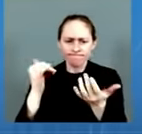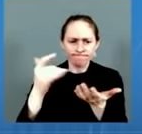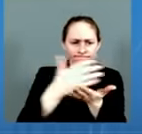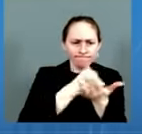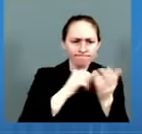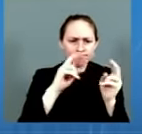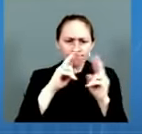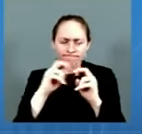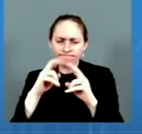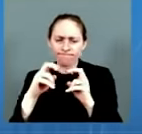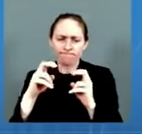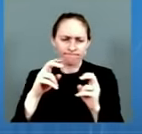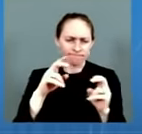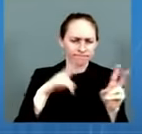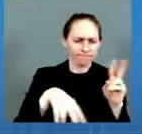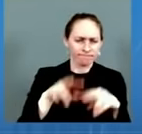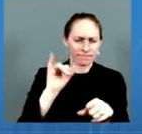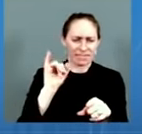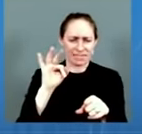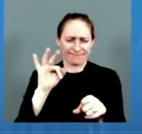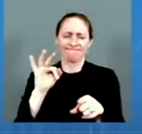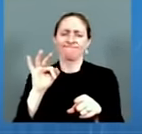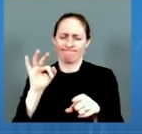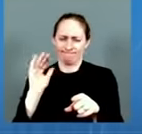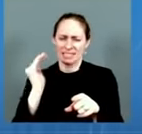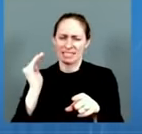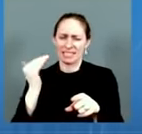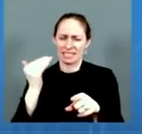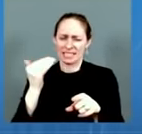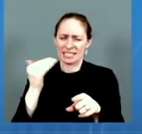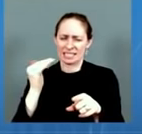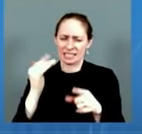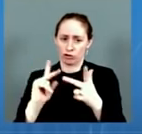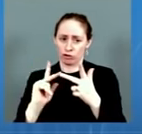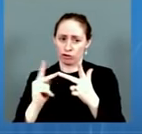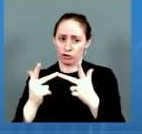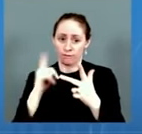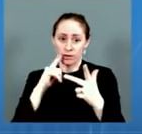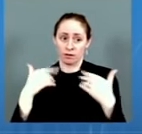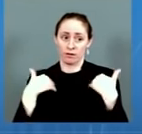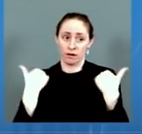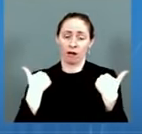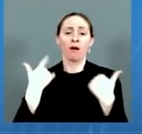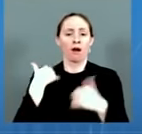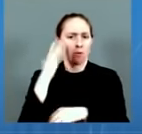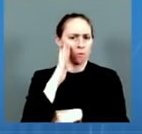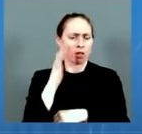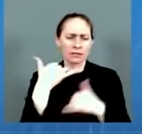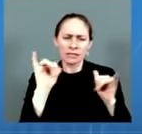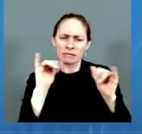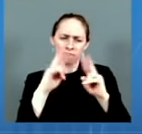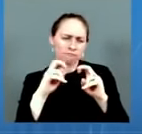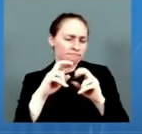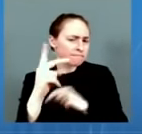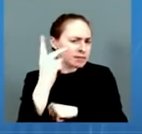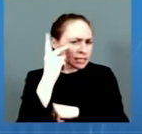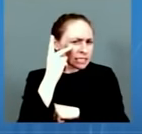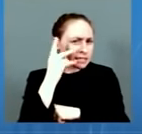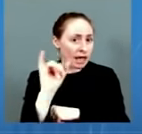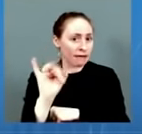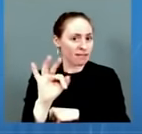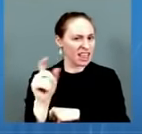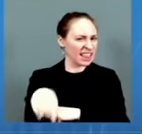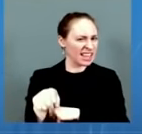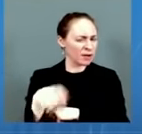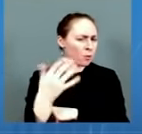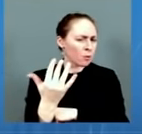providing boost for that cohort of young people. Thank you. Next question. Go to Catherine